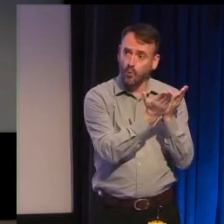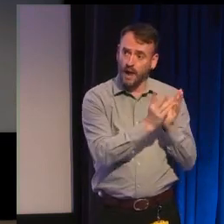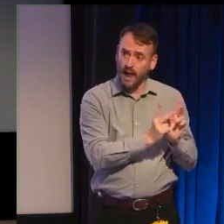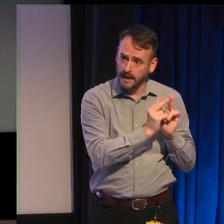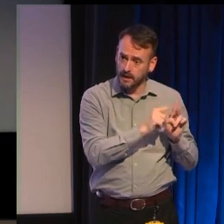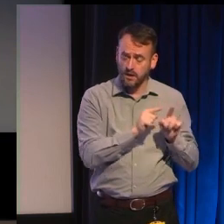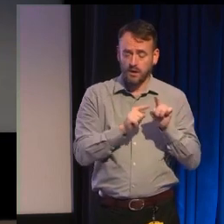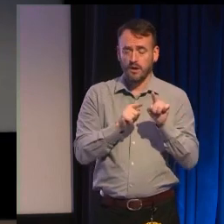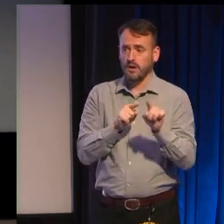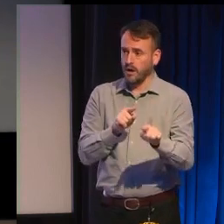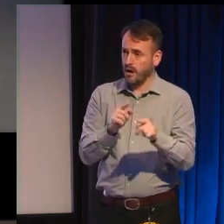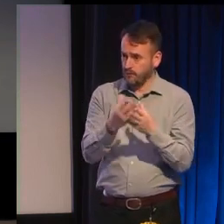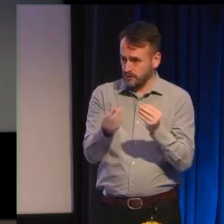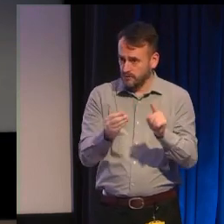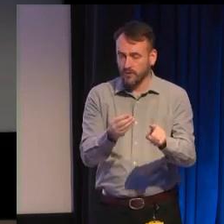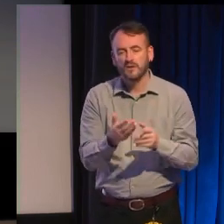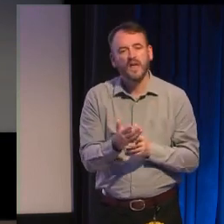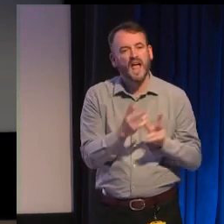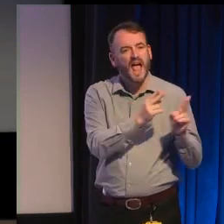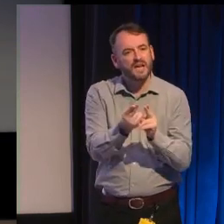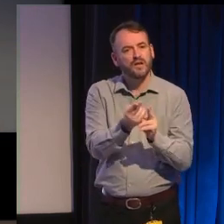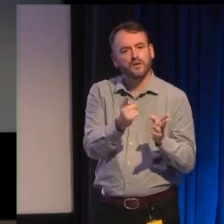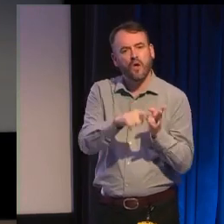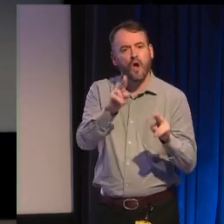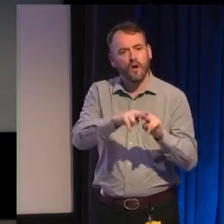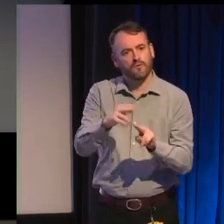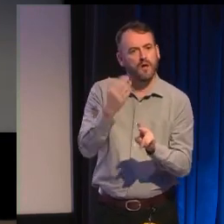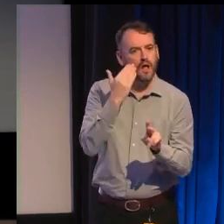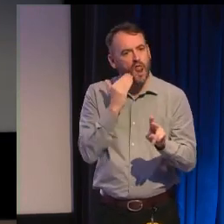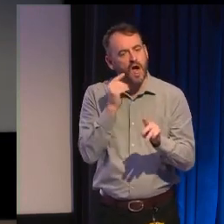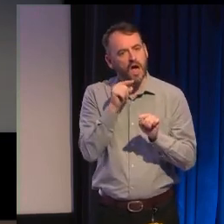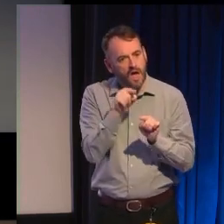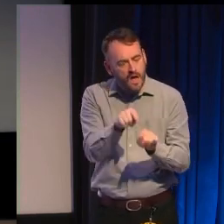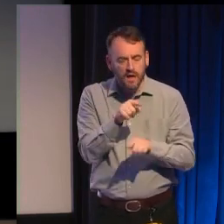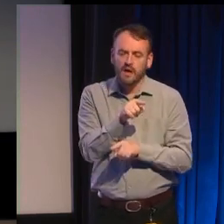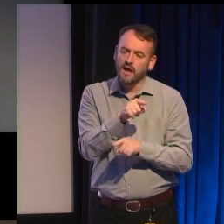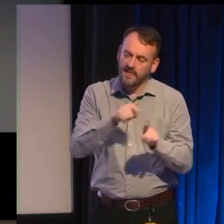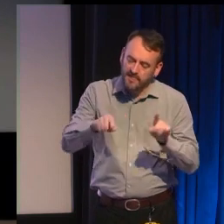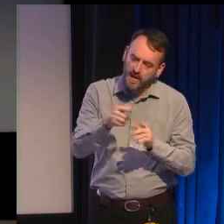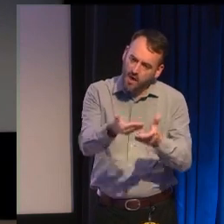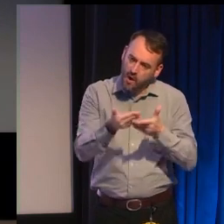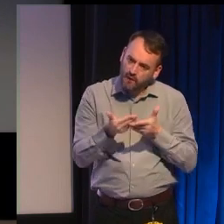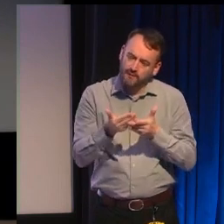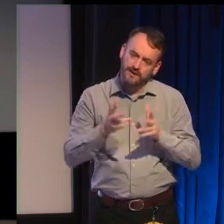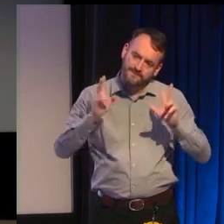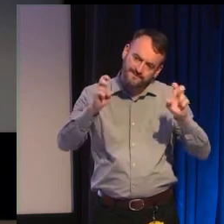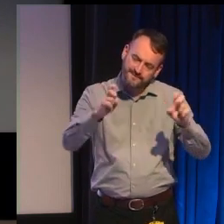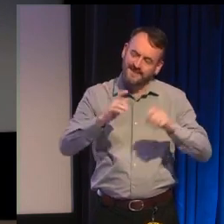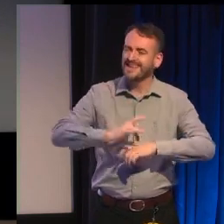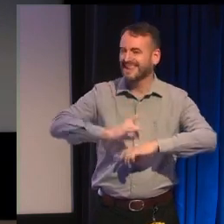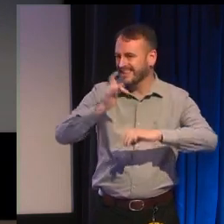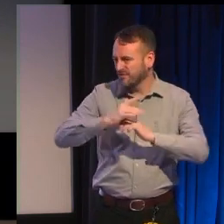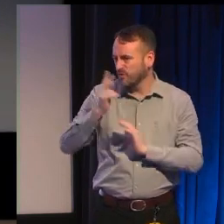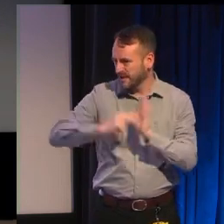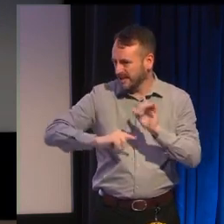editors of color database where you can browse for professionals who offer sensitivity reading services and filter on a variety of different terms